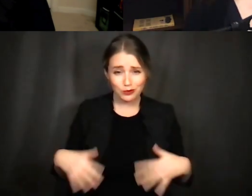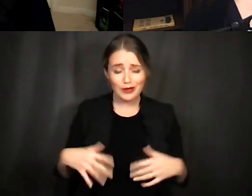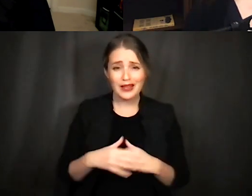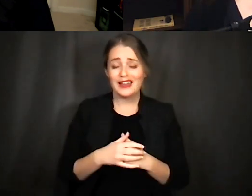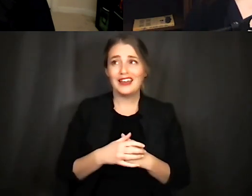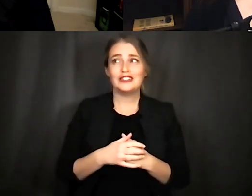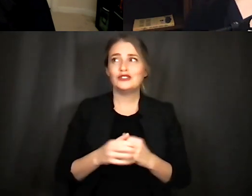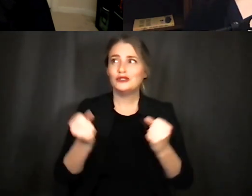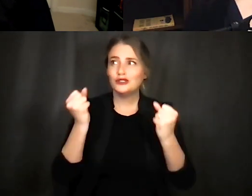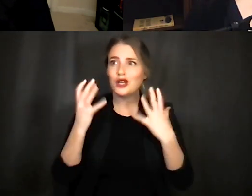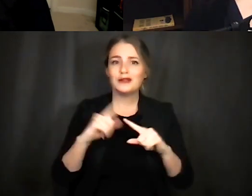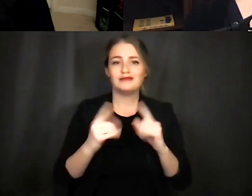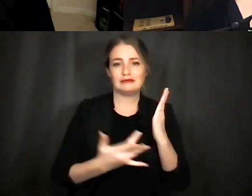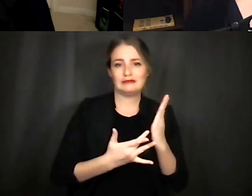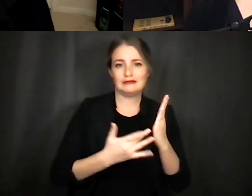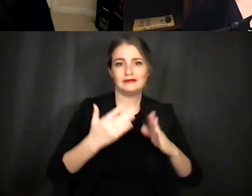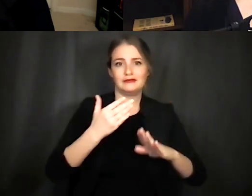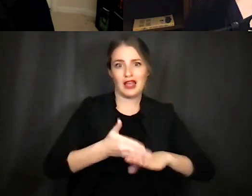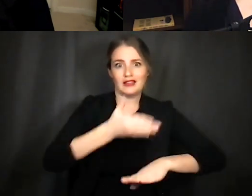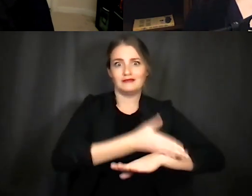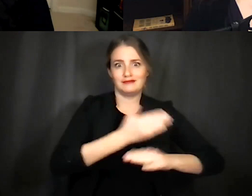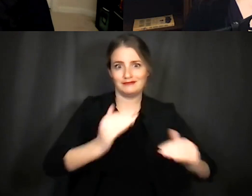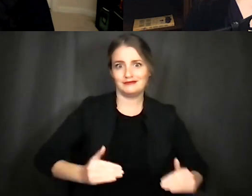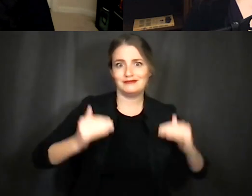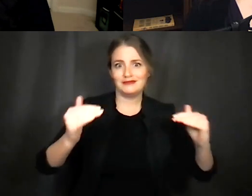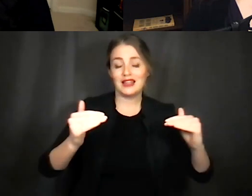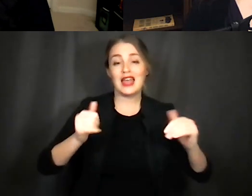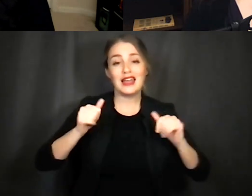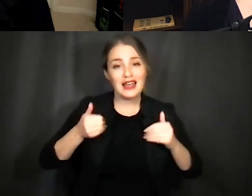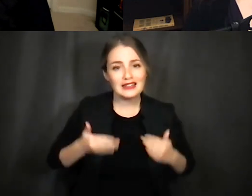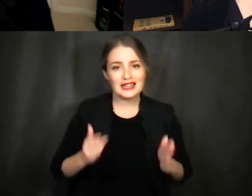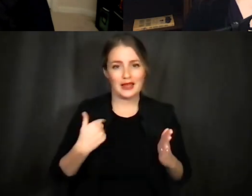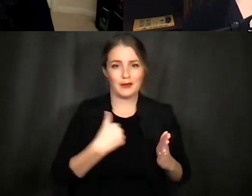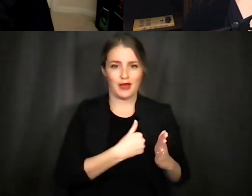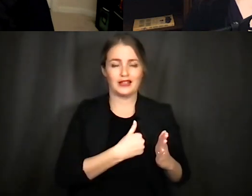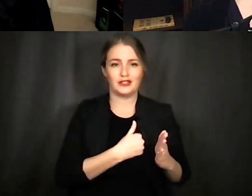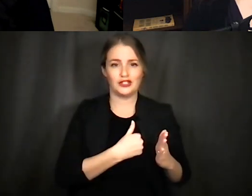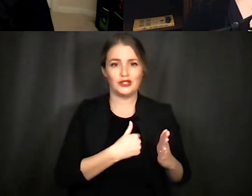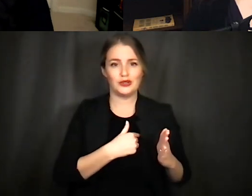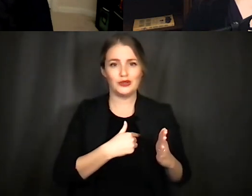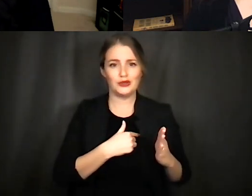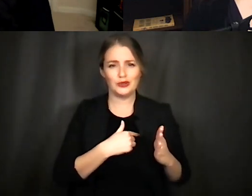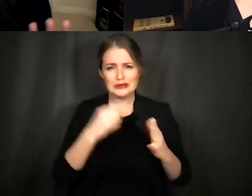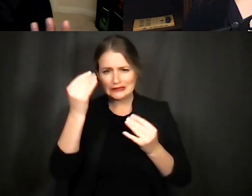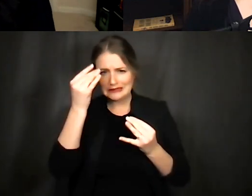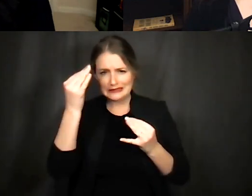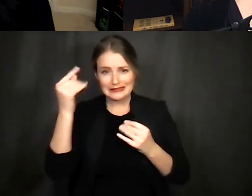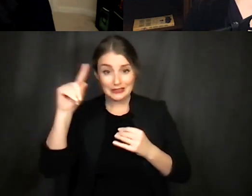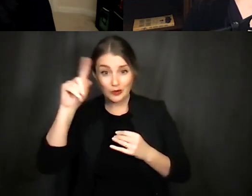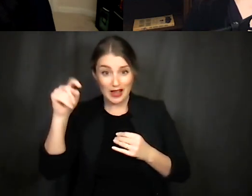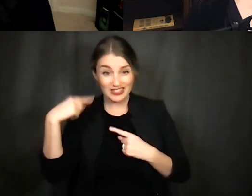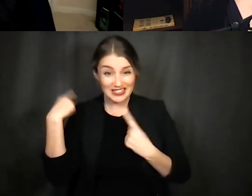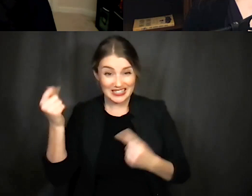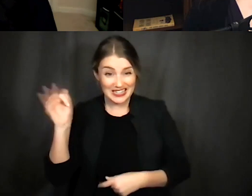many technological advance advances that enable us to answer these questions that have been around since the